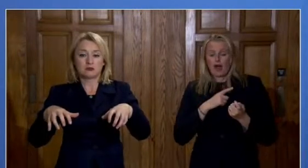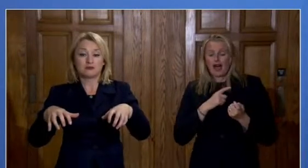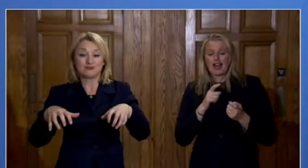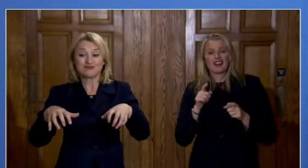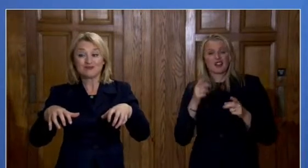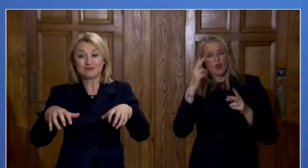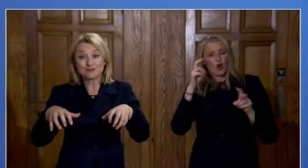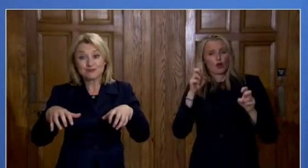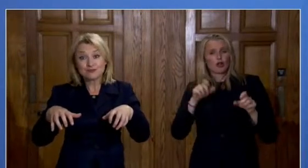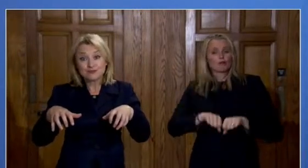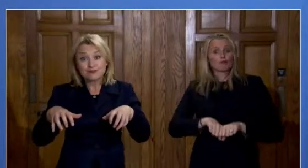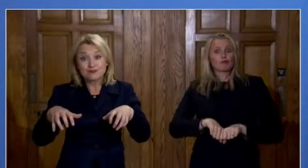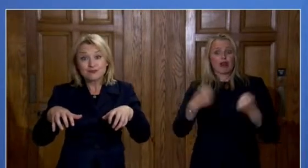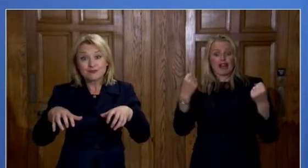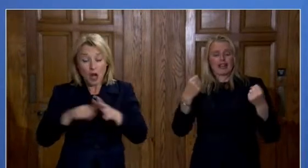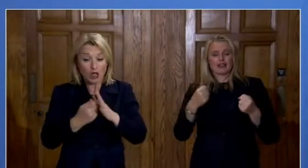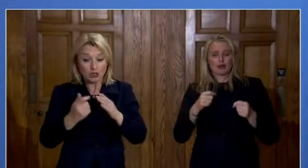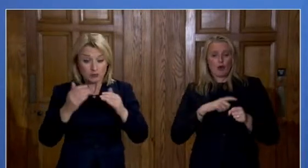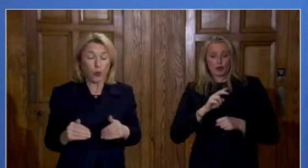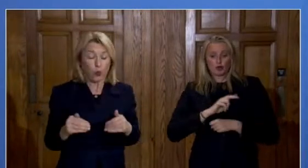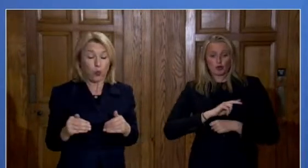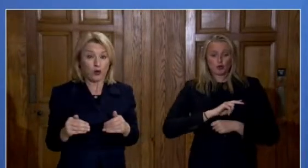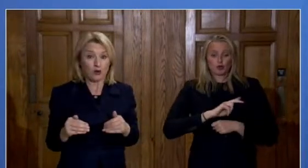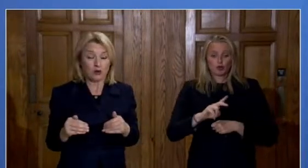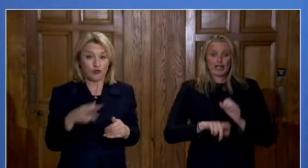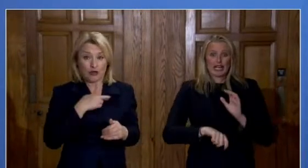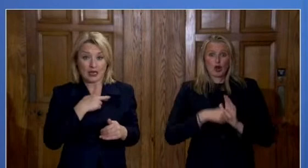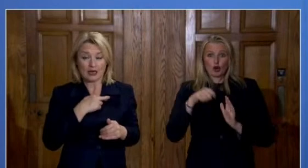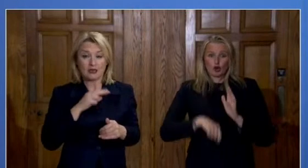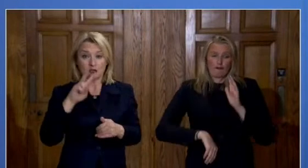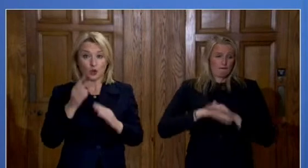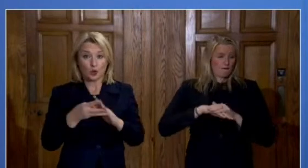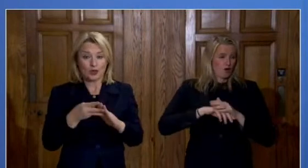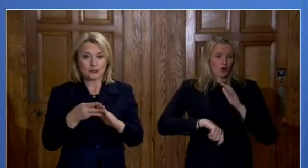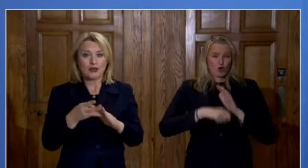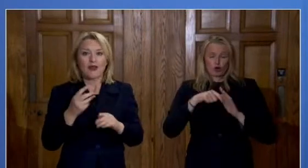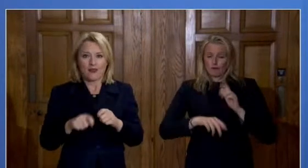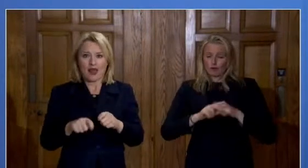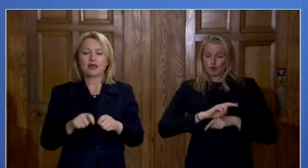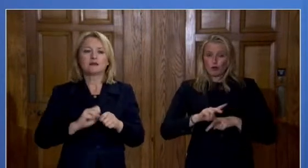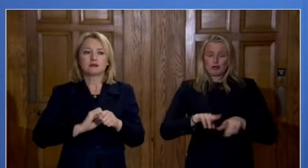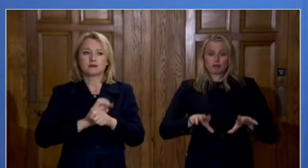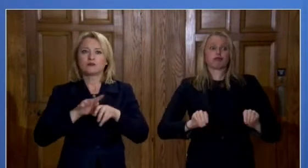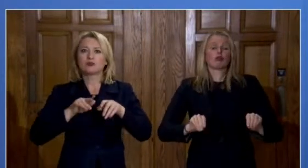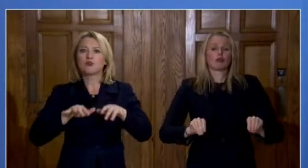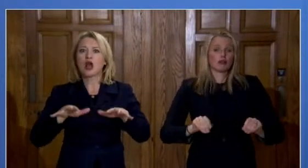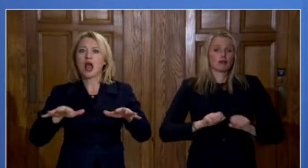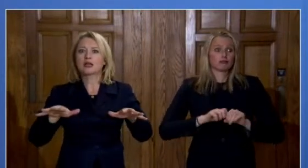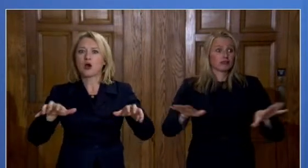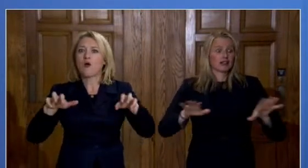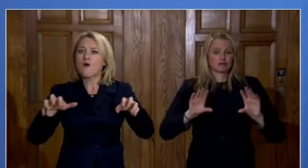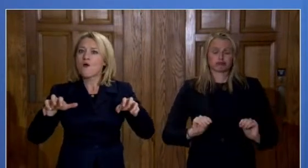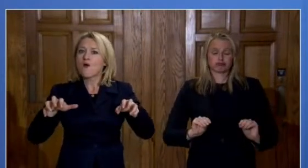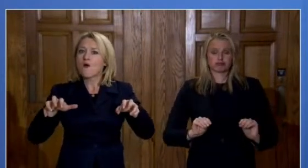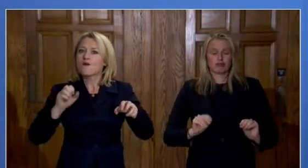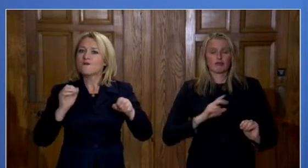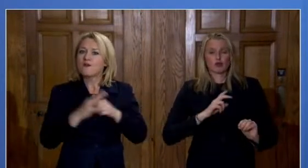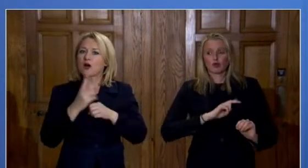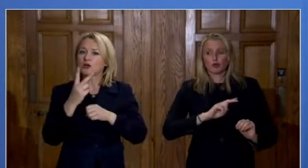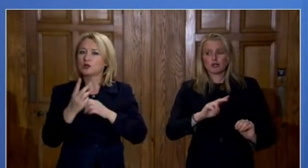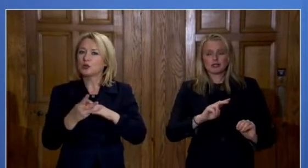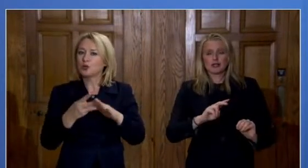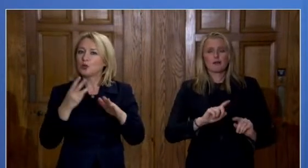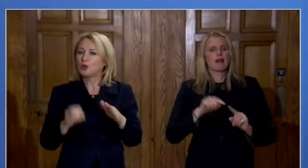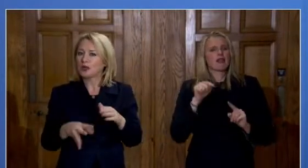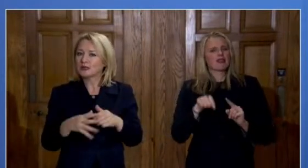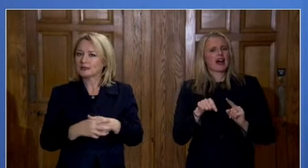breaker um for a two-week period actually delays uh the spread of the virus for that two-week period but what it basically is a